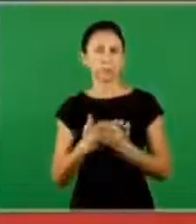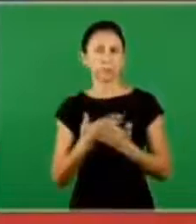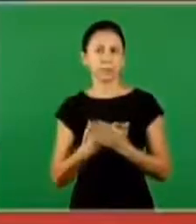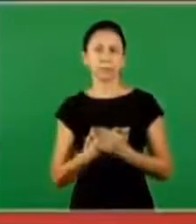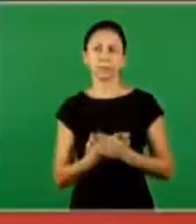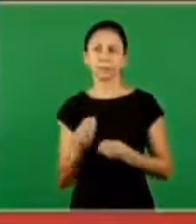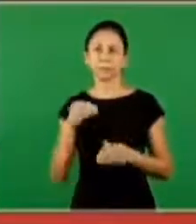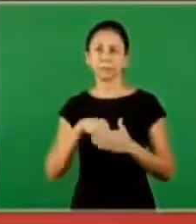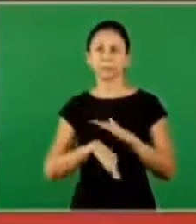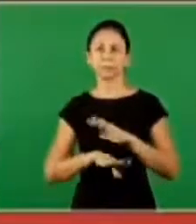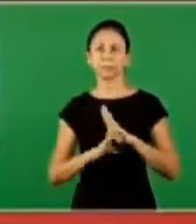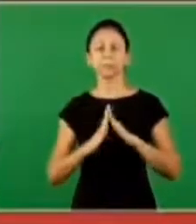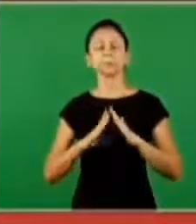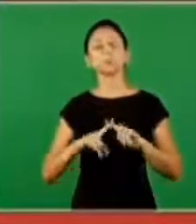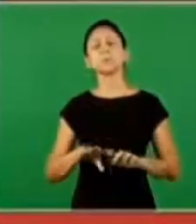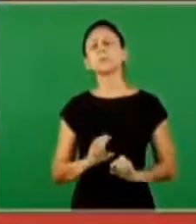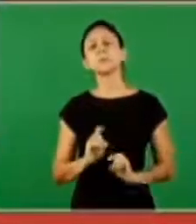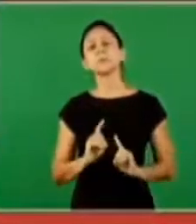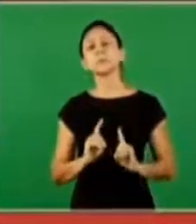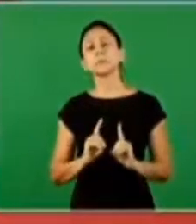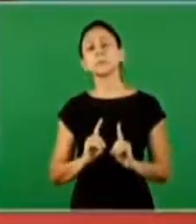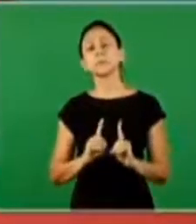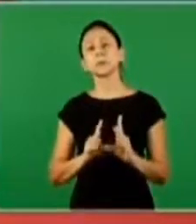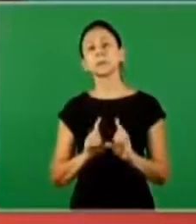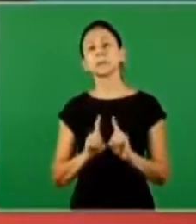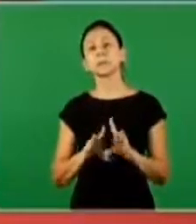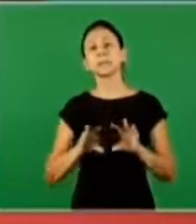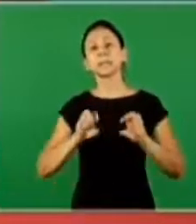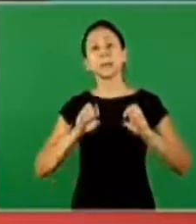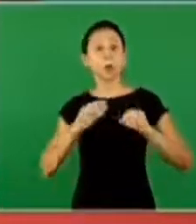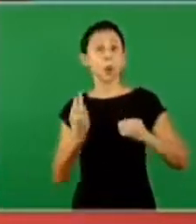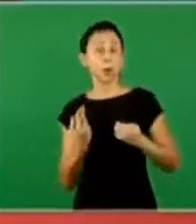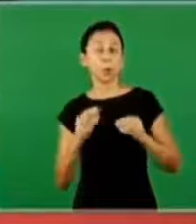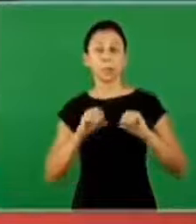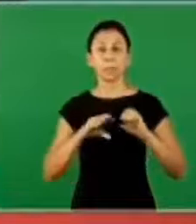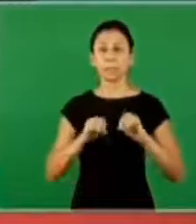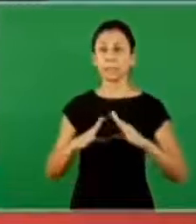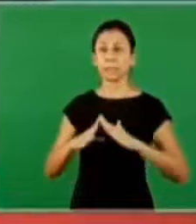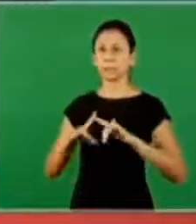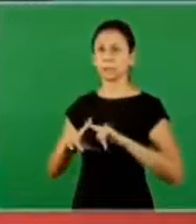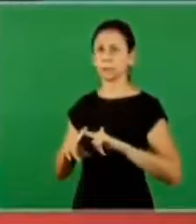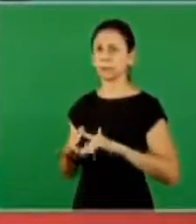the law. No, no. I'm talking about the doctrine of the church. What is the doctrine of the church?